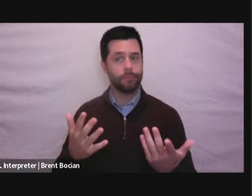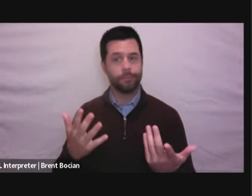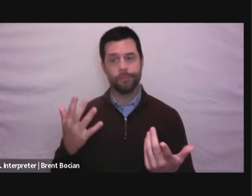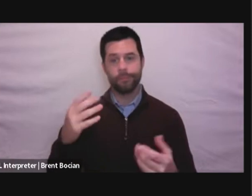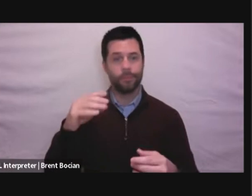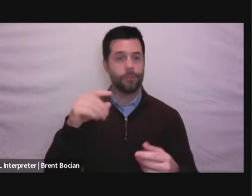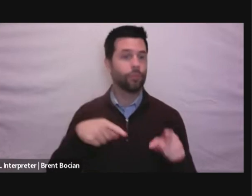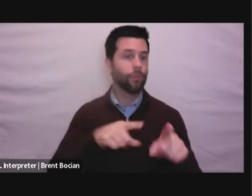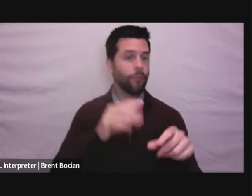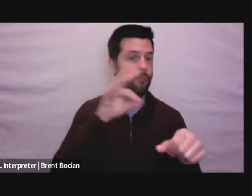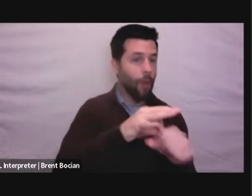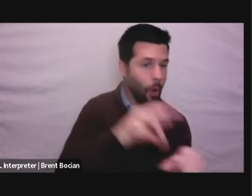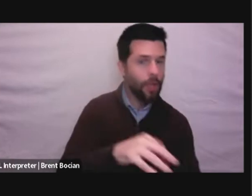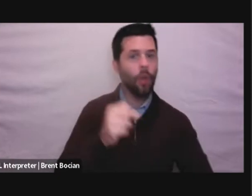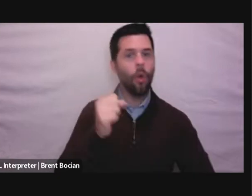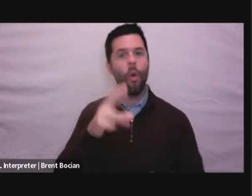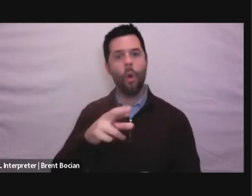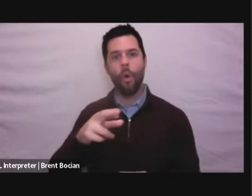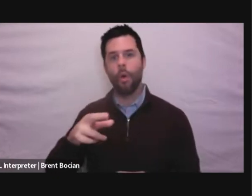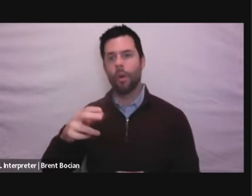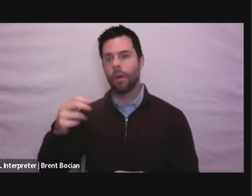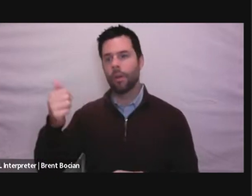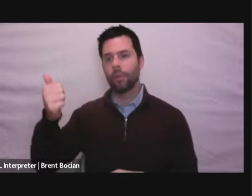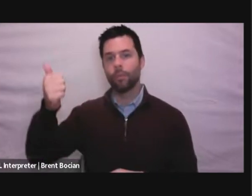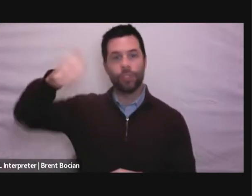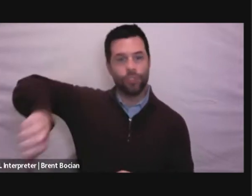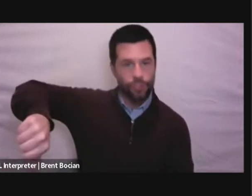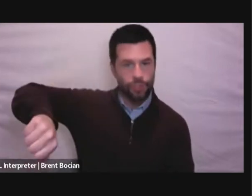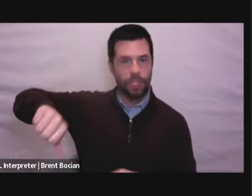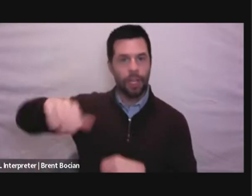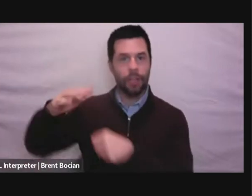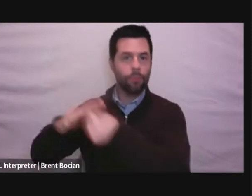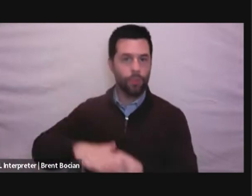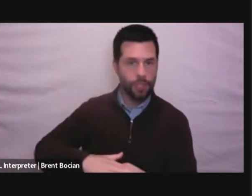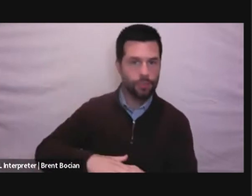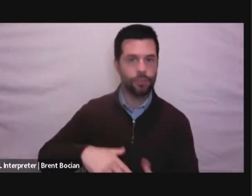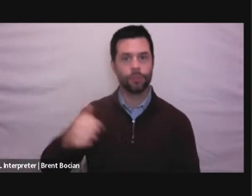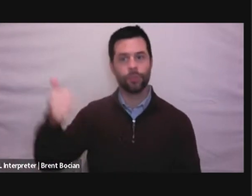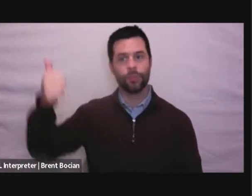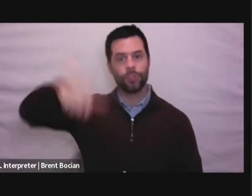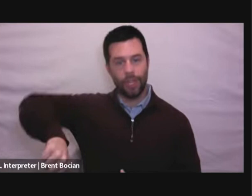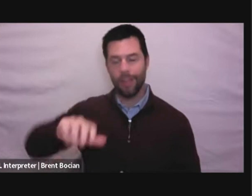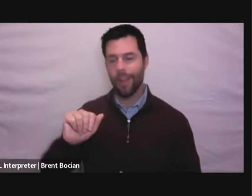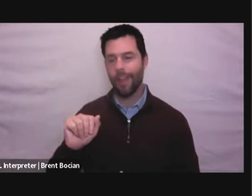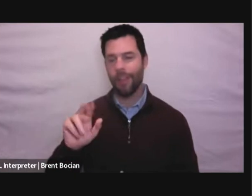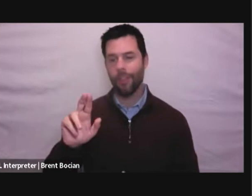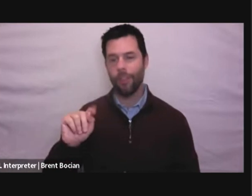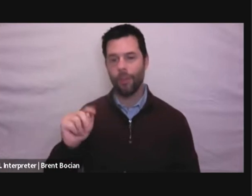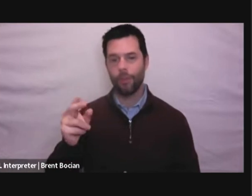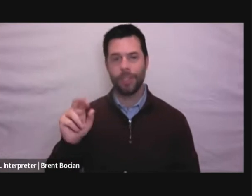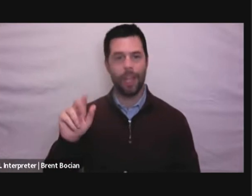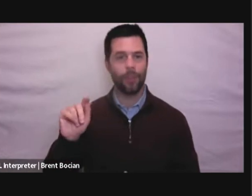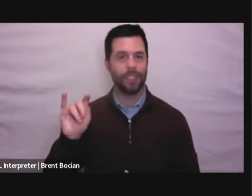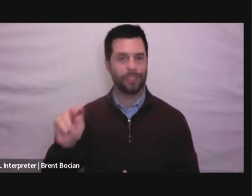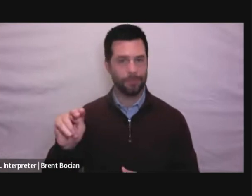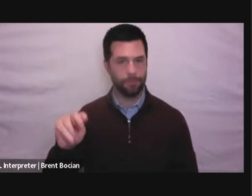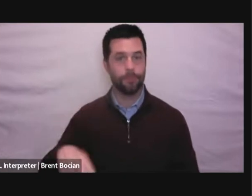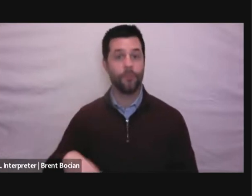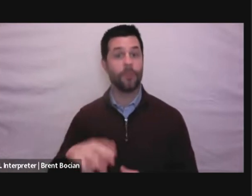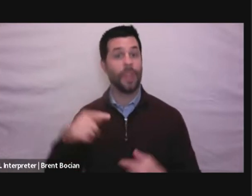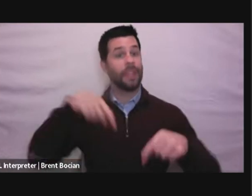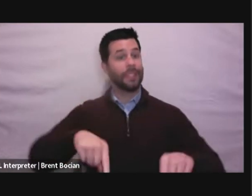to reject corruption, to reject repression, to reject authoritarianism. And in this room,